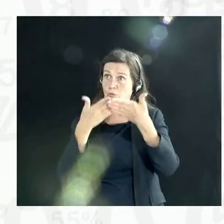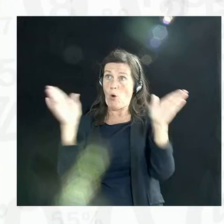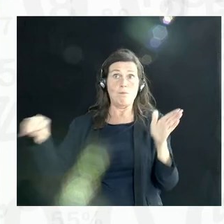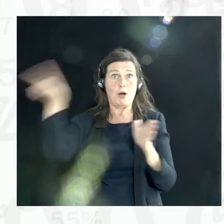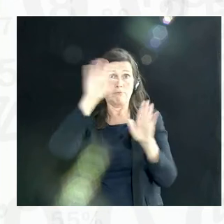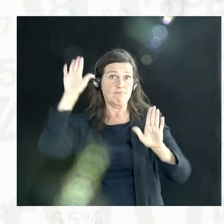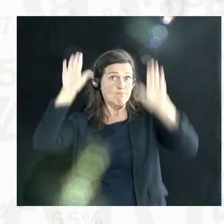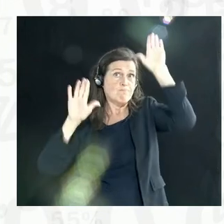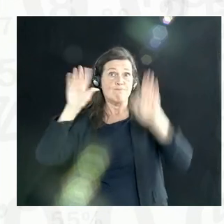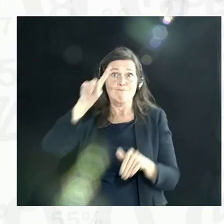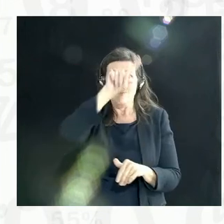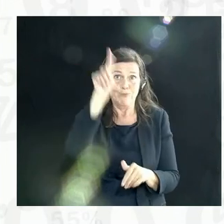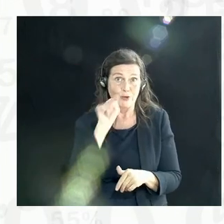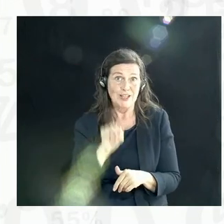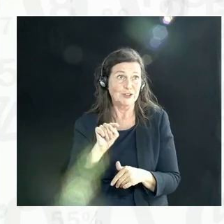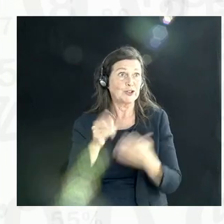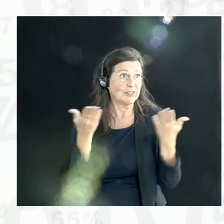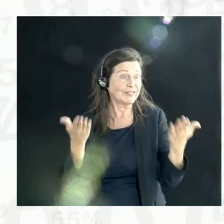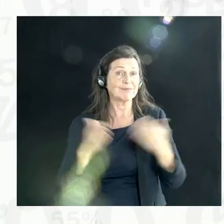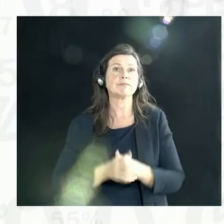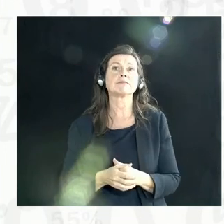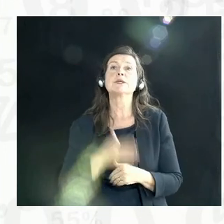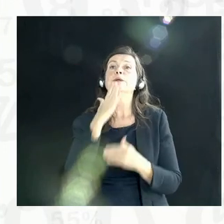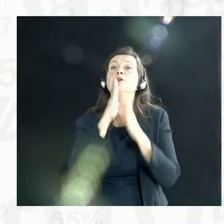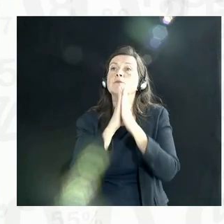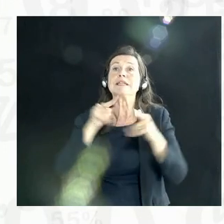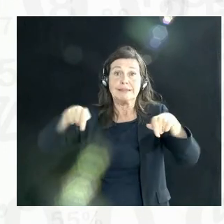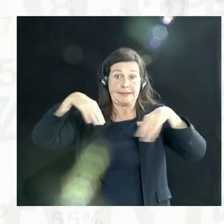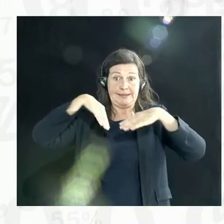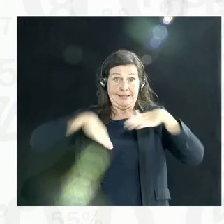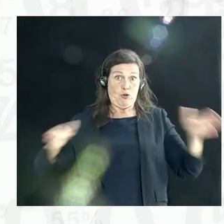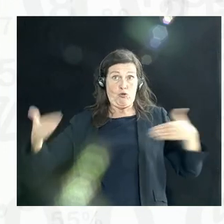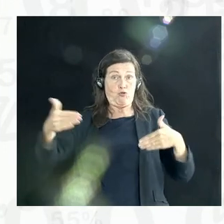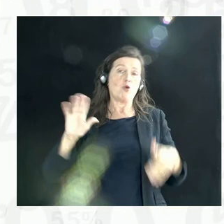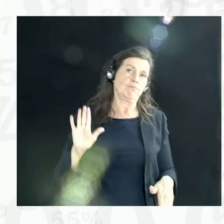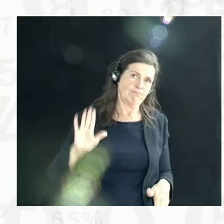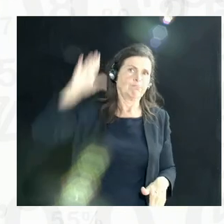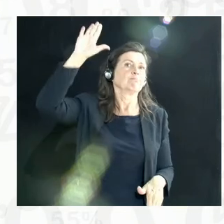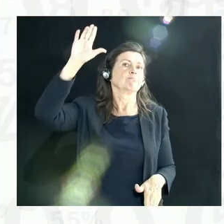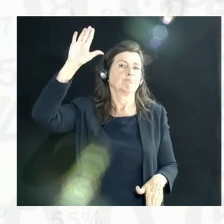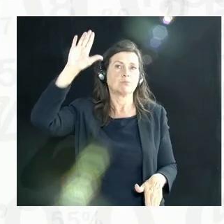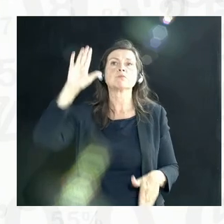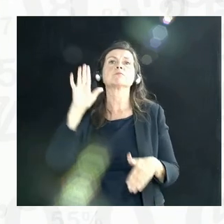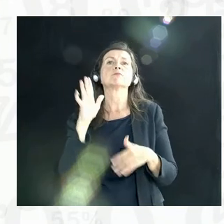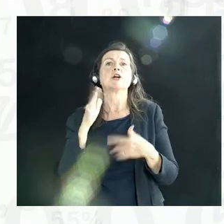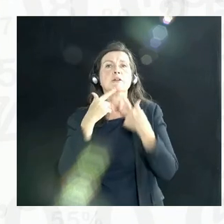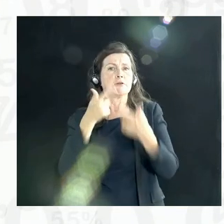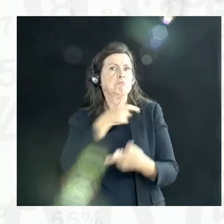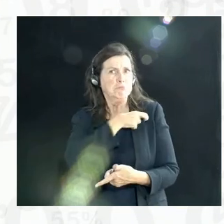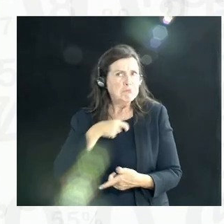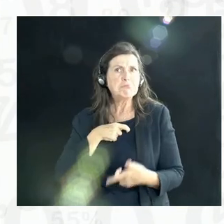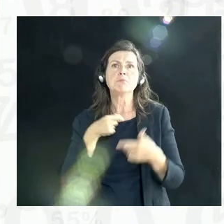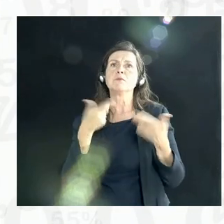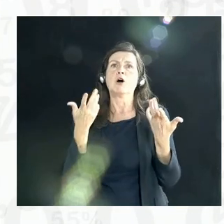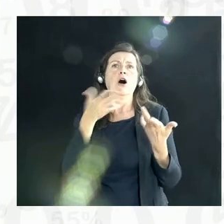In the room, please raise your hand and state your organization as well as the country where you're from, who the question is